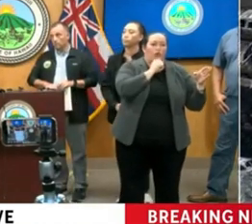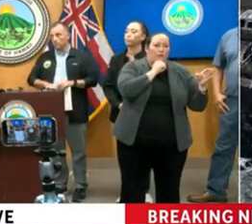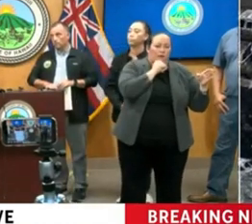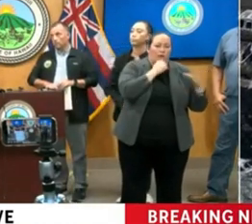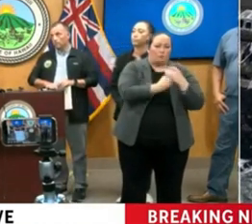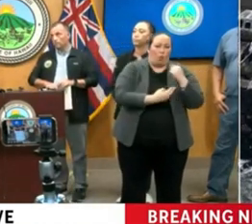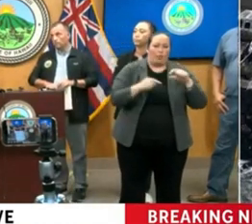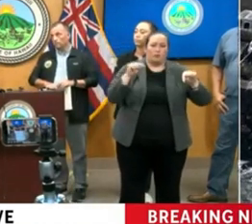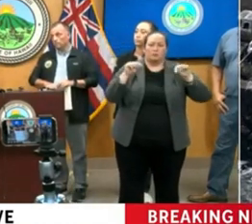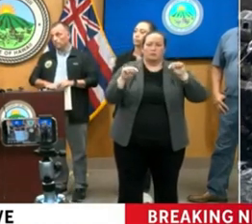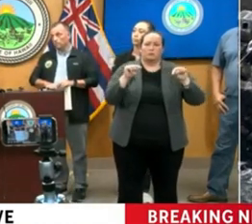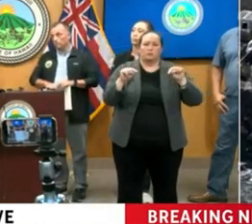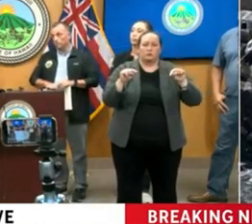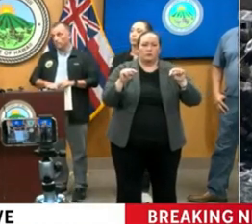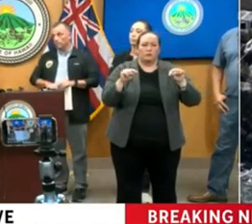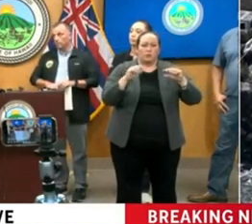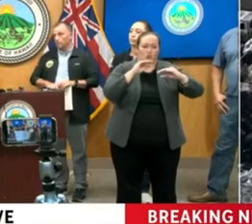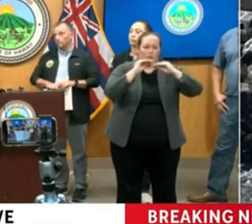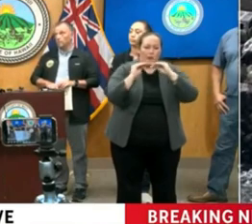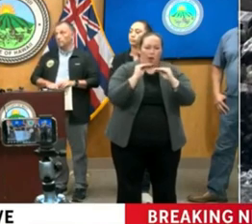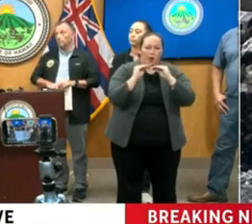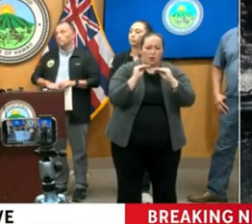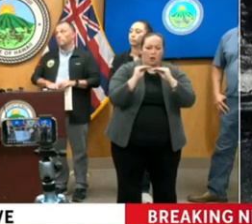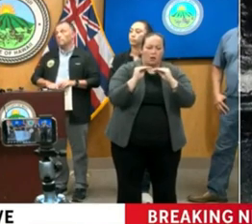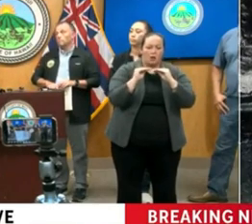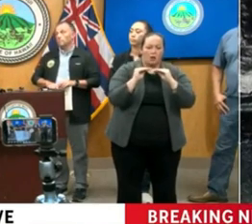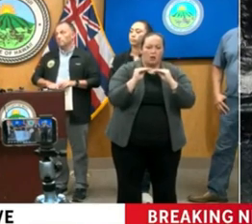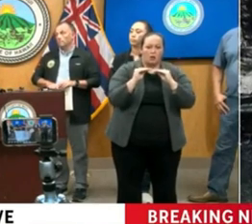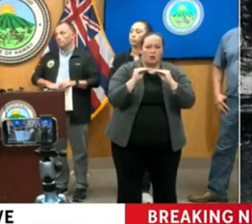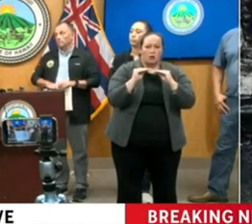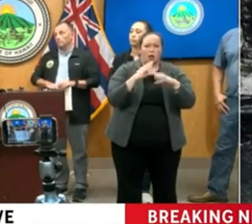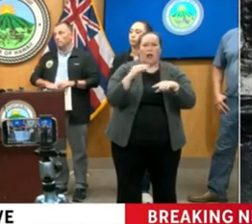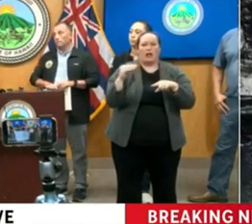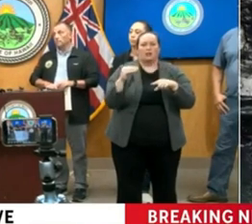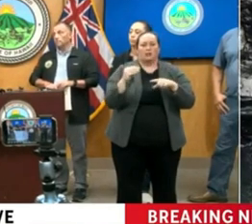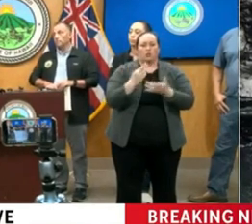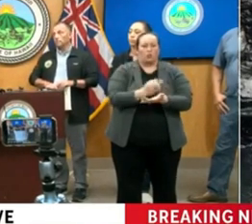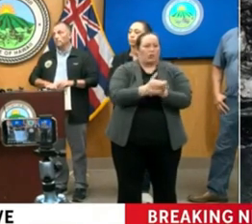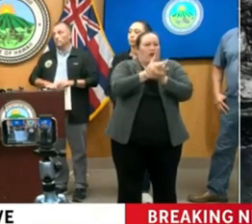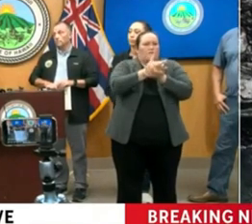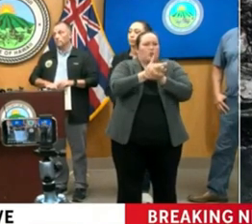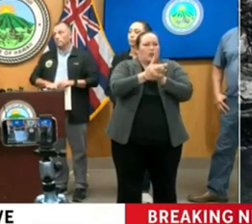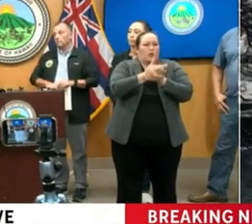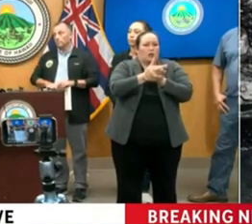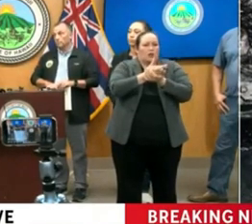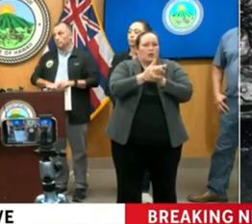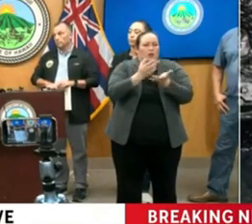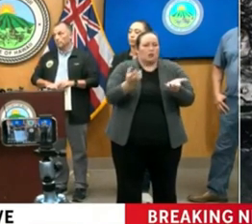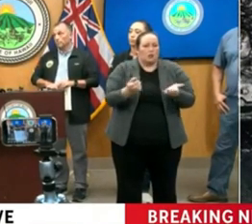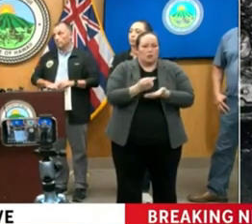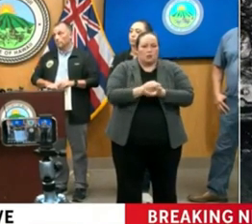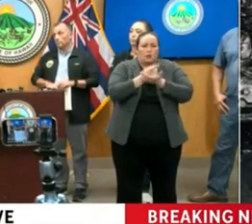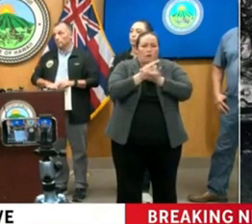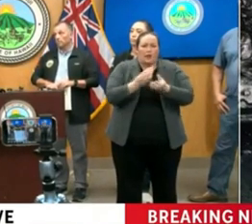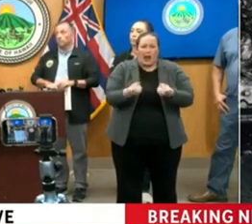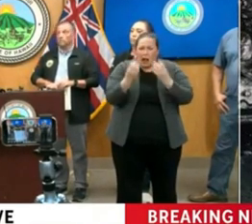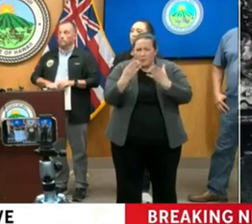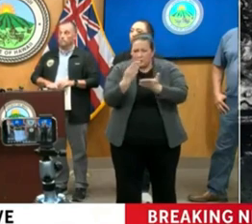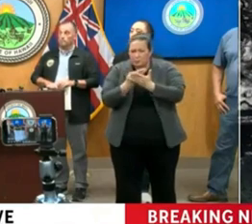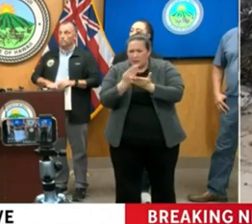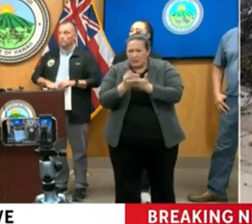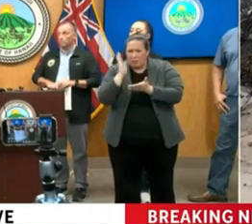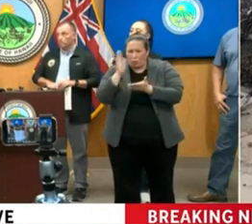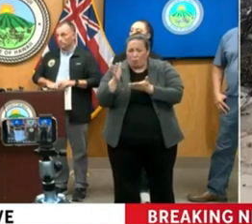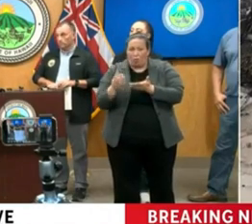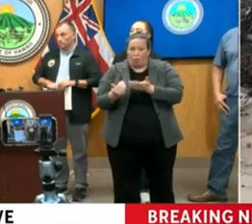repair and recovery? And when I say this, I mean, how much money are you thinking it's going